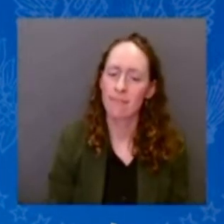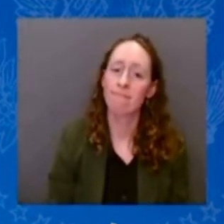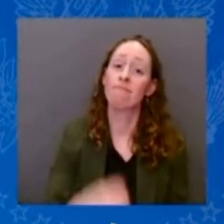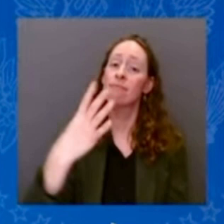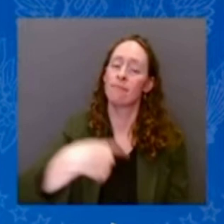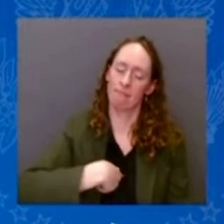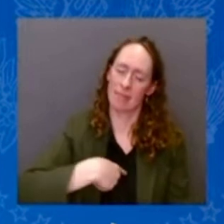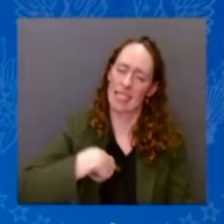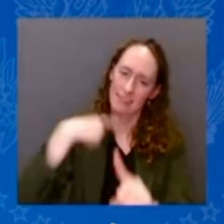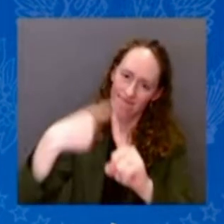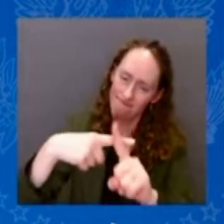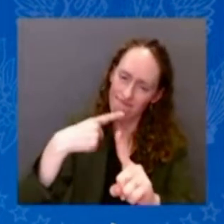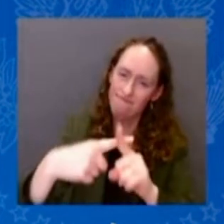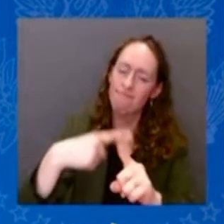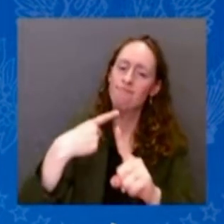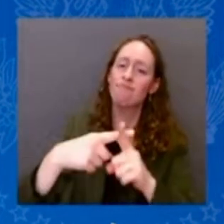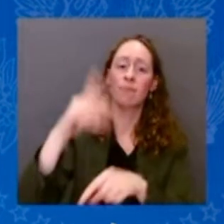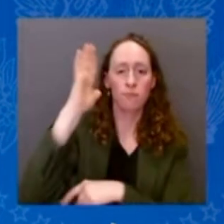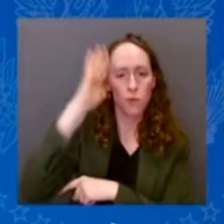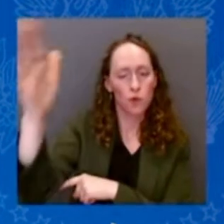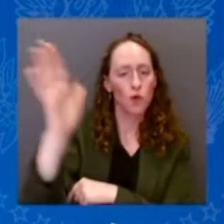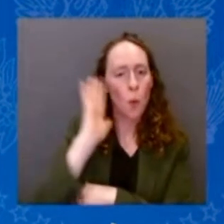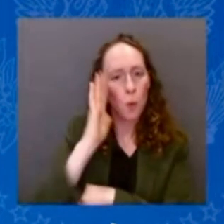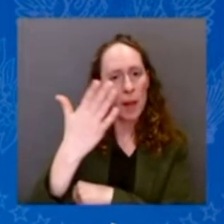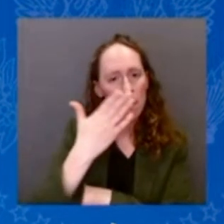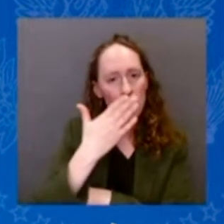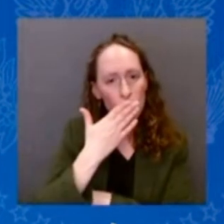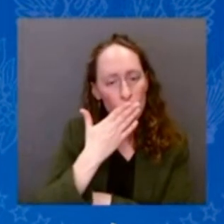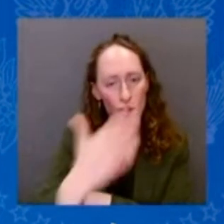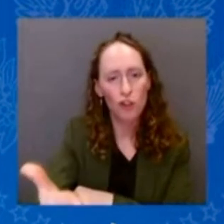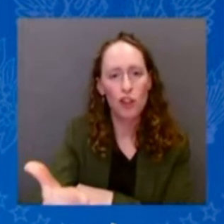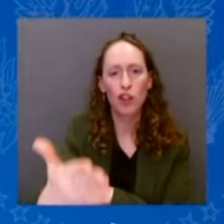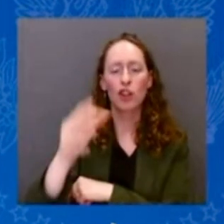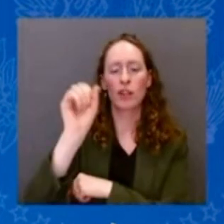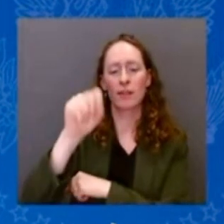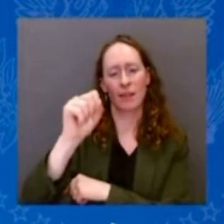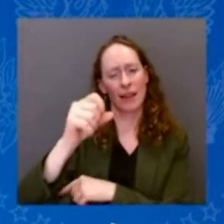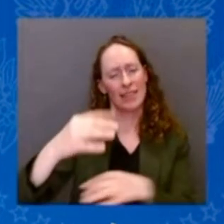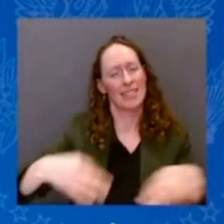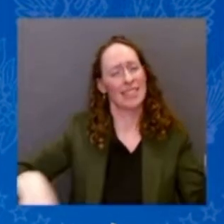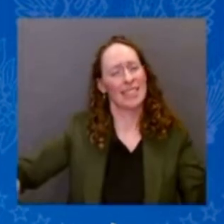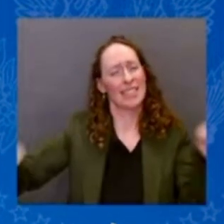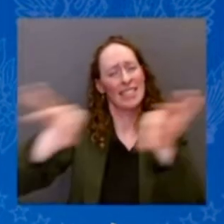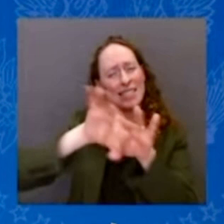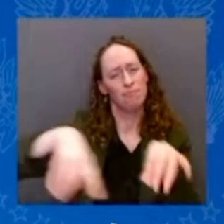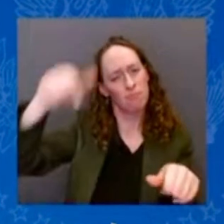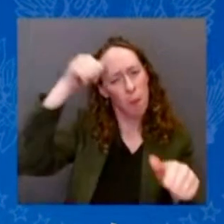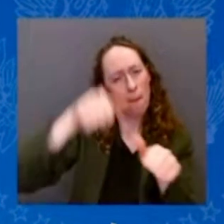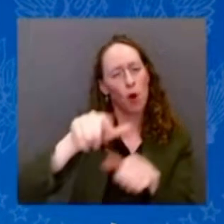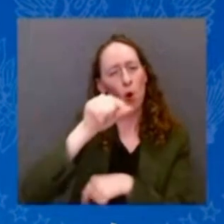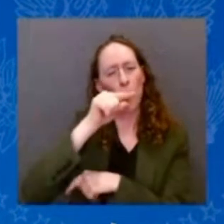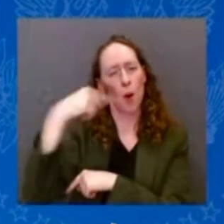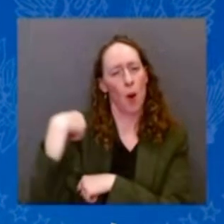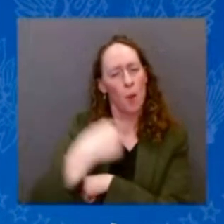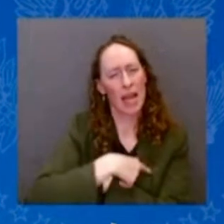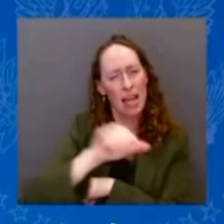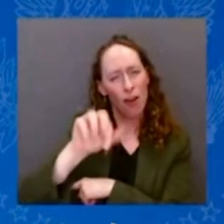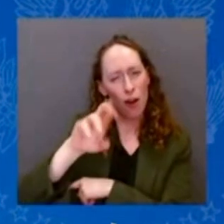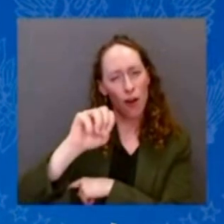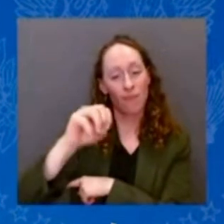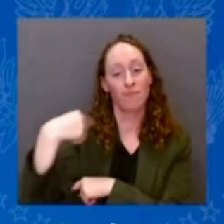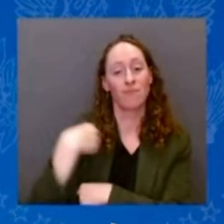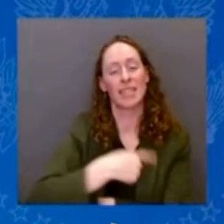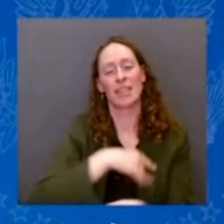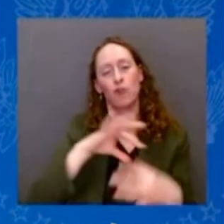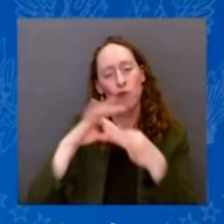It's just important to remember who we are. We're the United States of America. There is nothing, nothing, nothing,